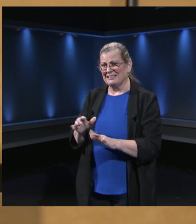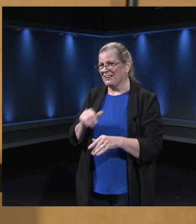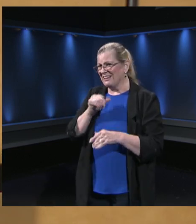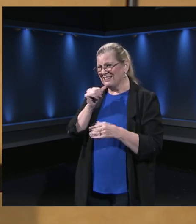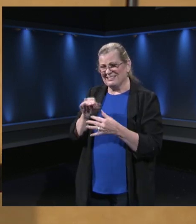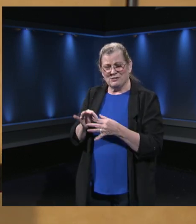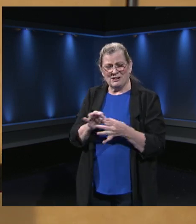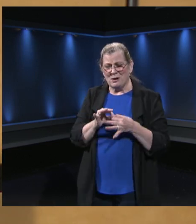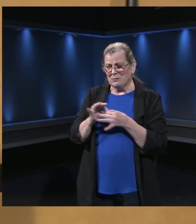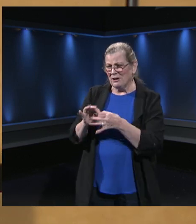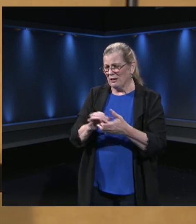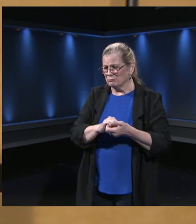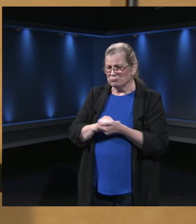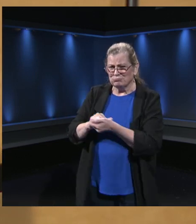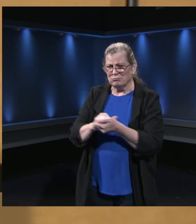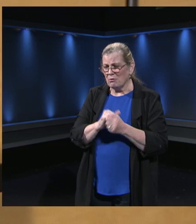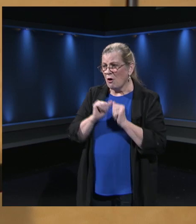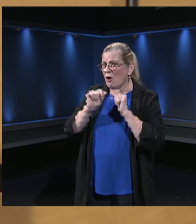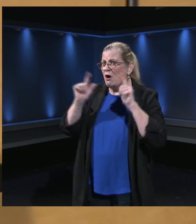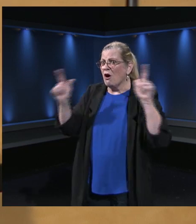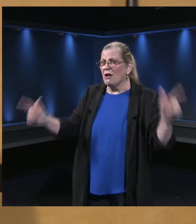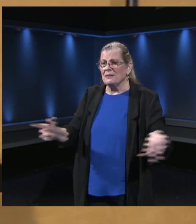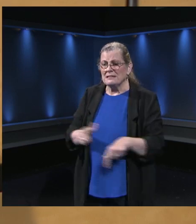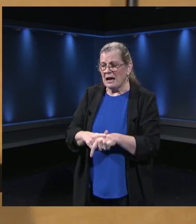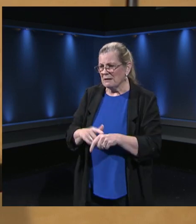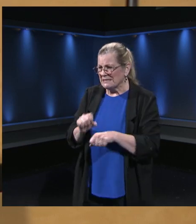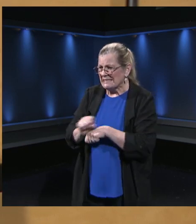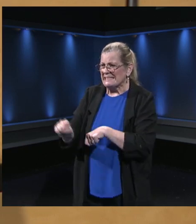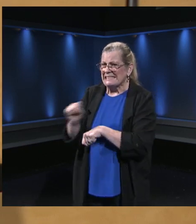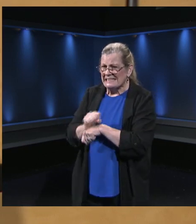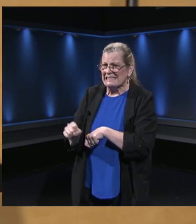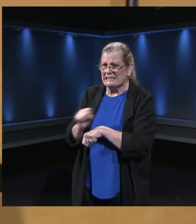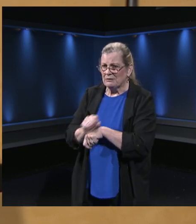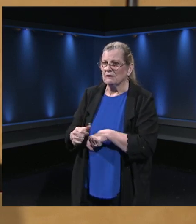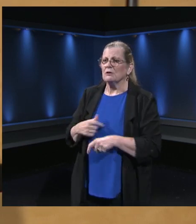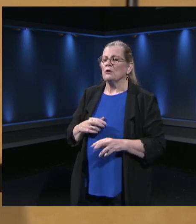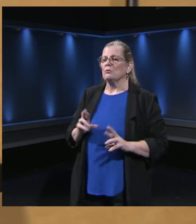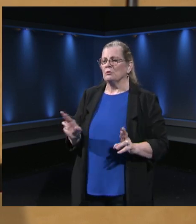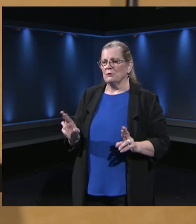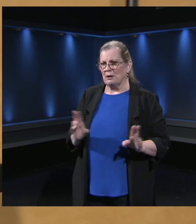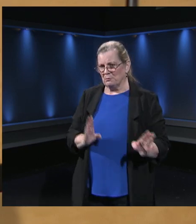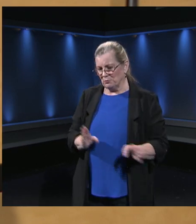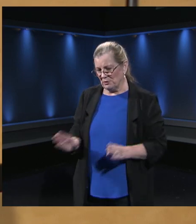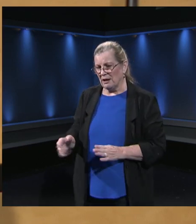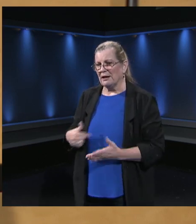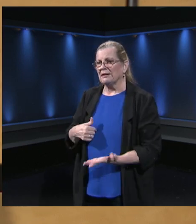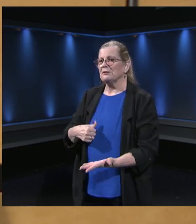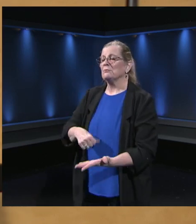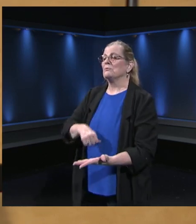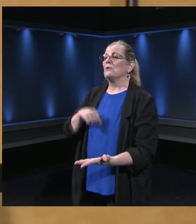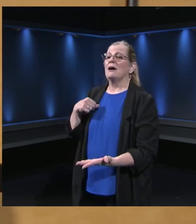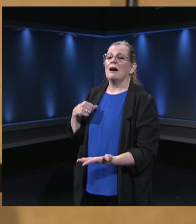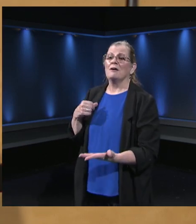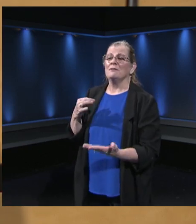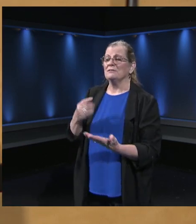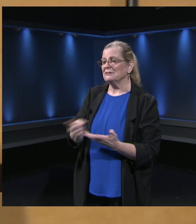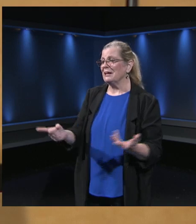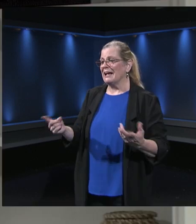do it as well. I think we're very prepared this year. And I feel confidence and I feel joy for the school year.